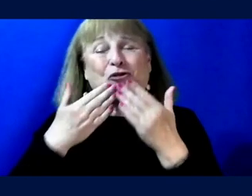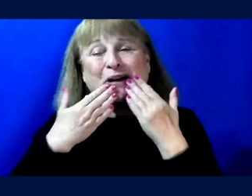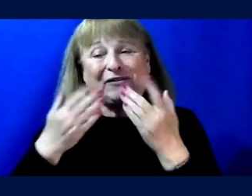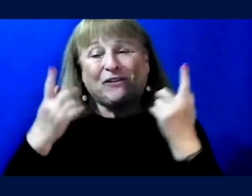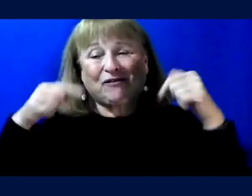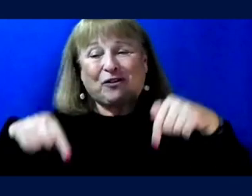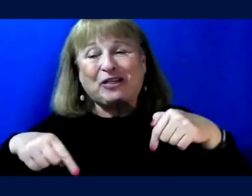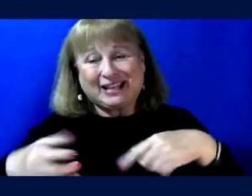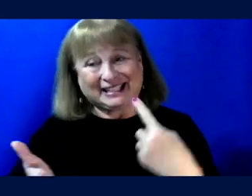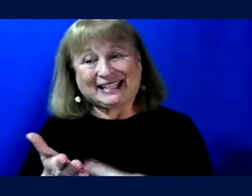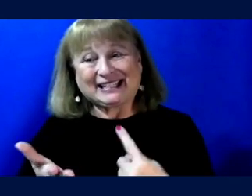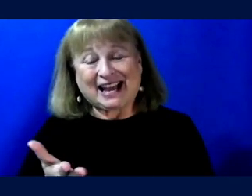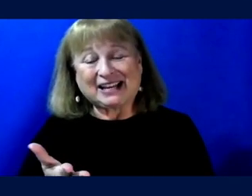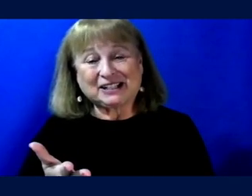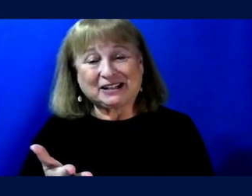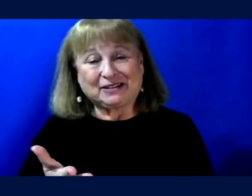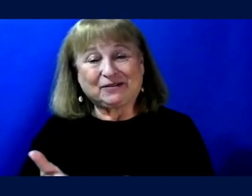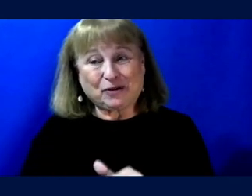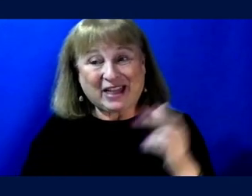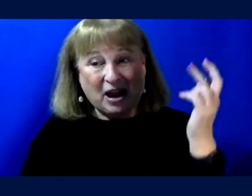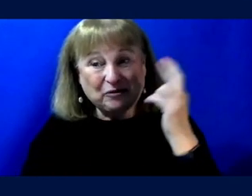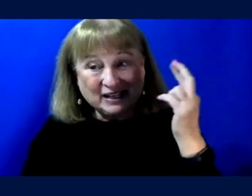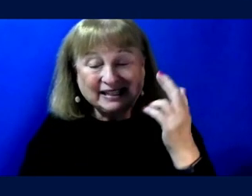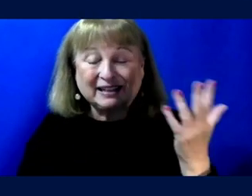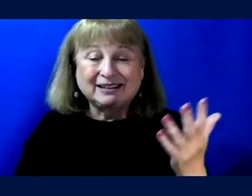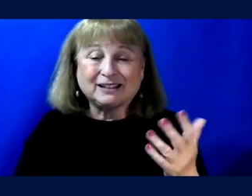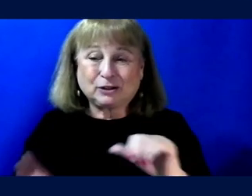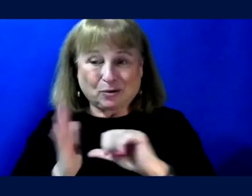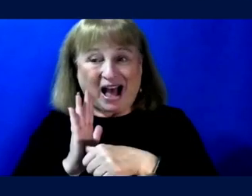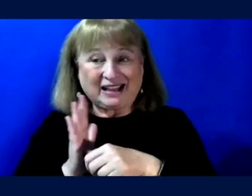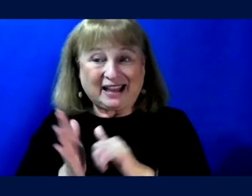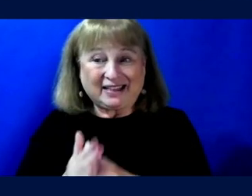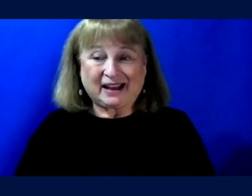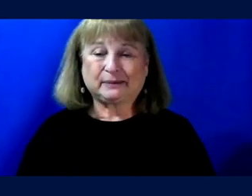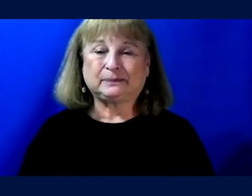this, this discussion for, for that reason and to highlight that.